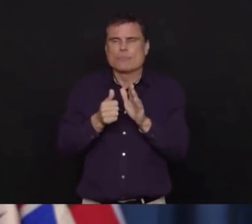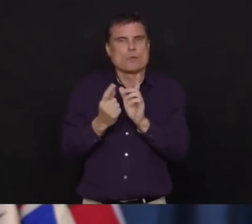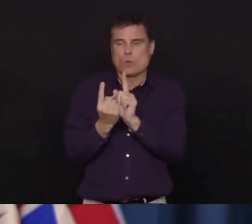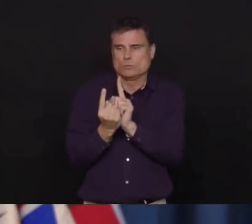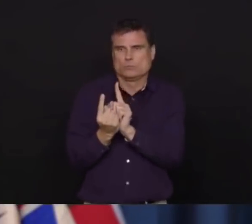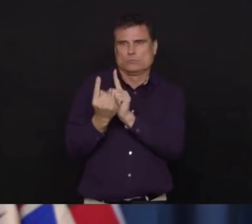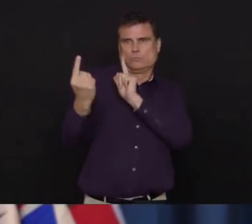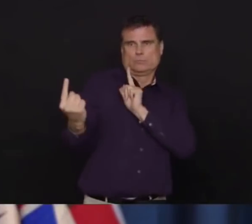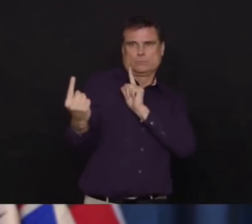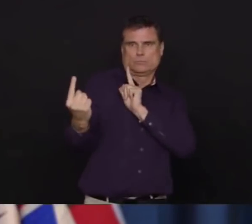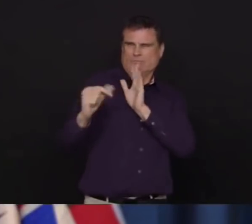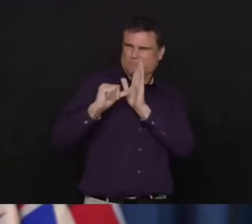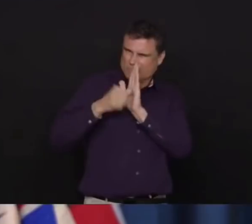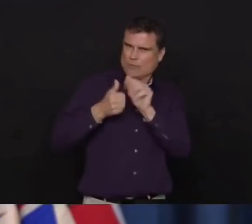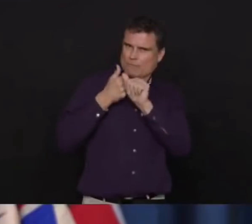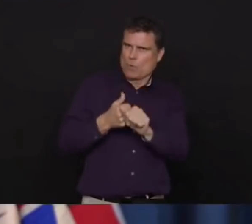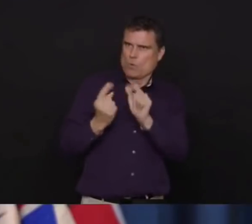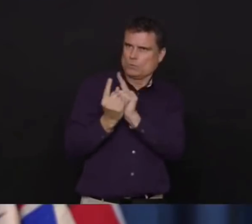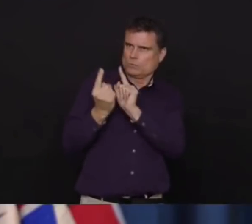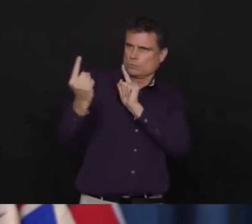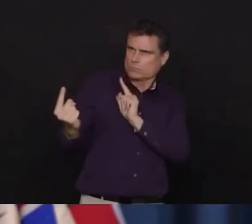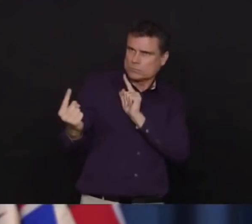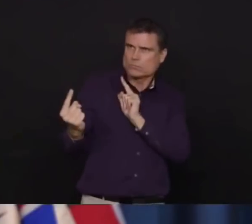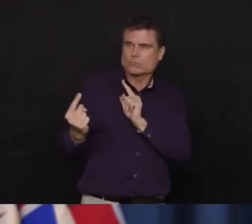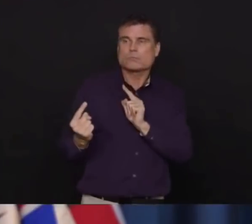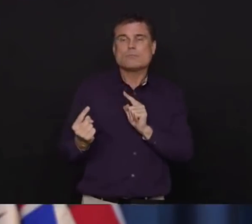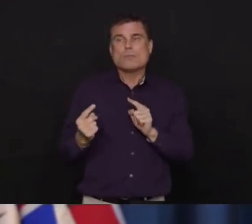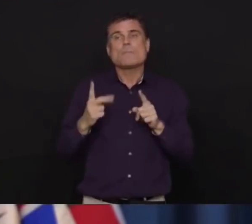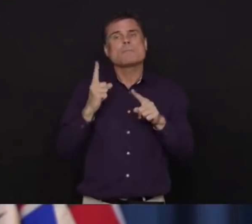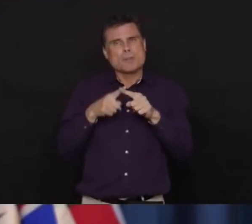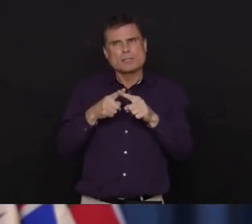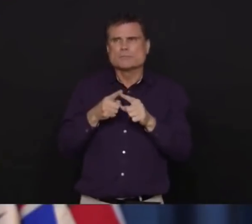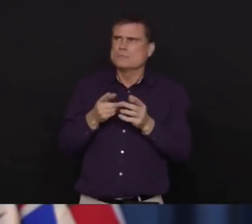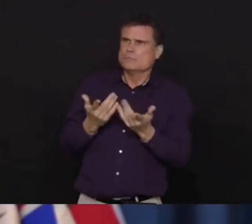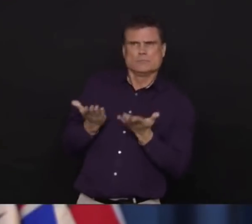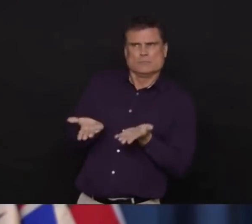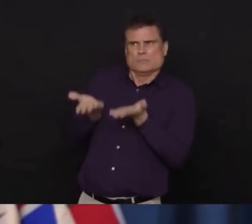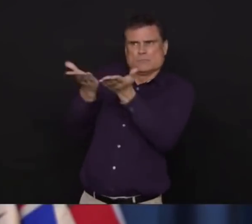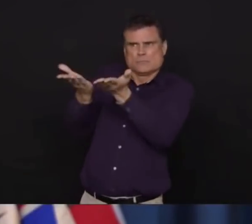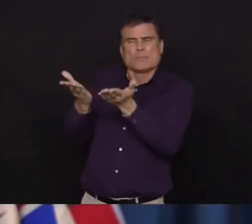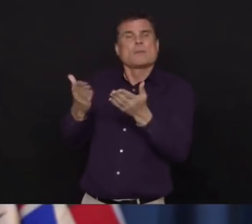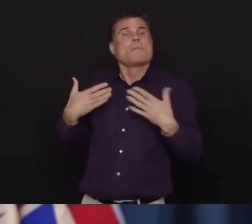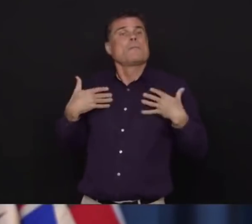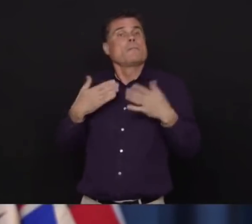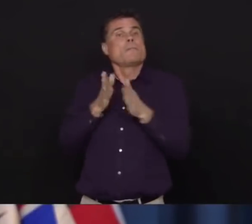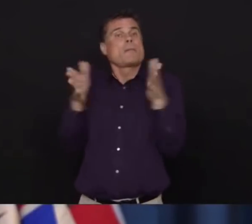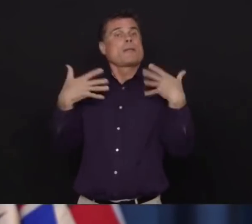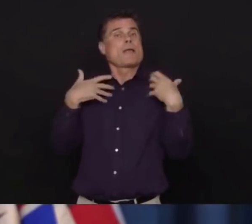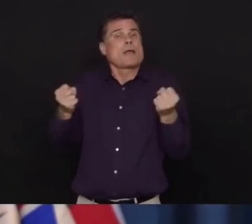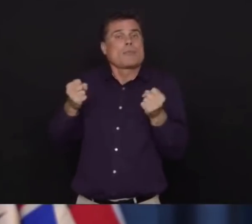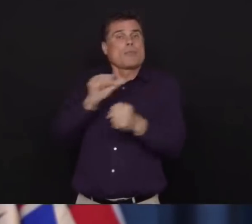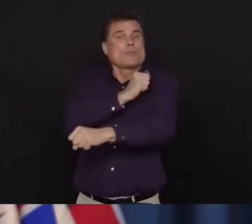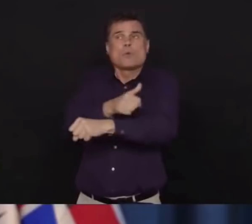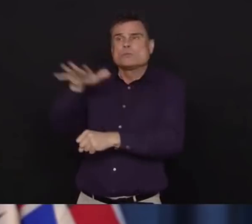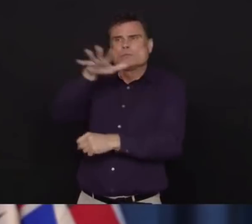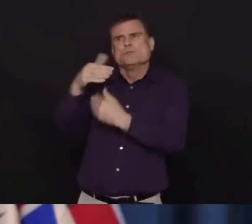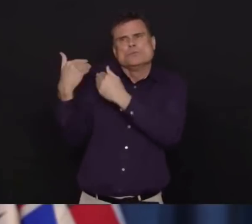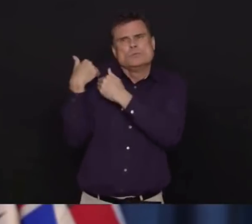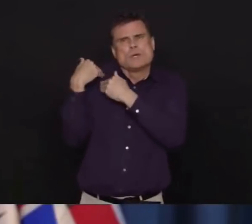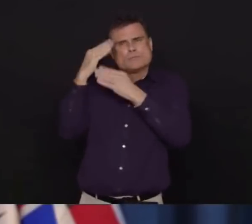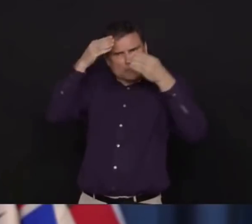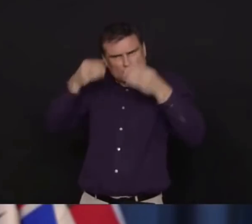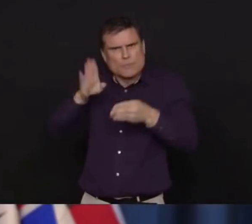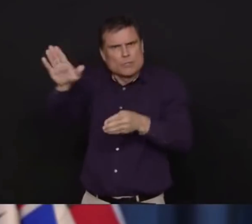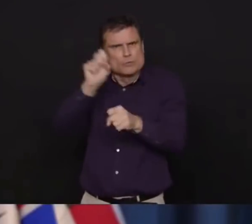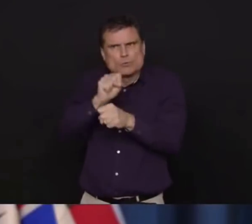services and our health care workers to focus on the people in our long-term care homes, to focus